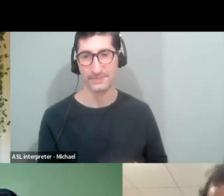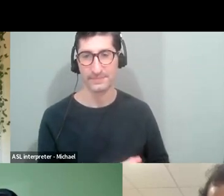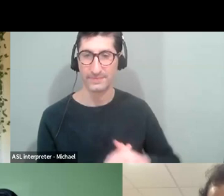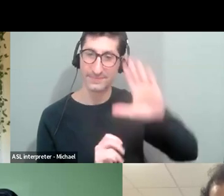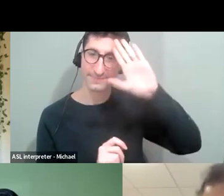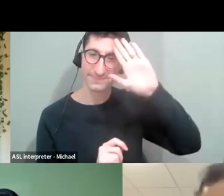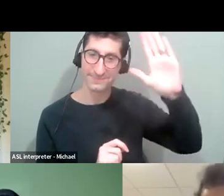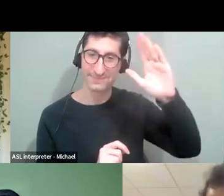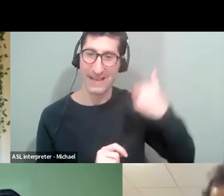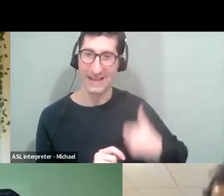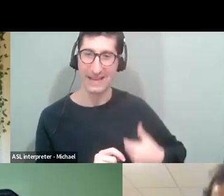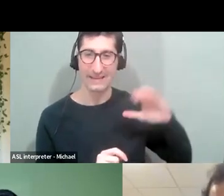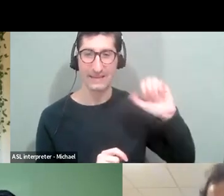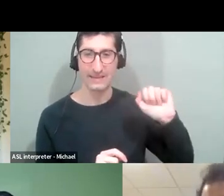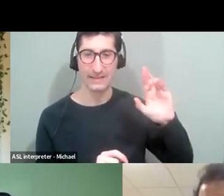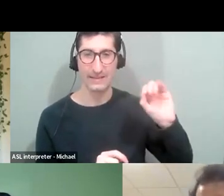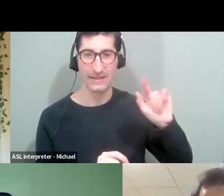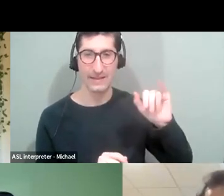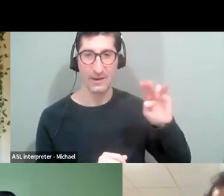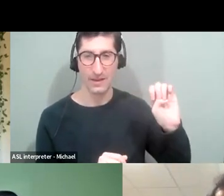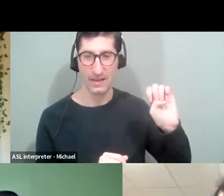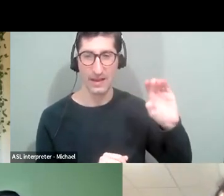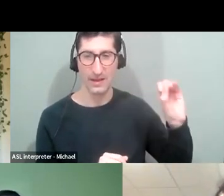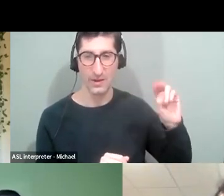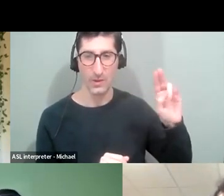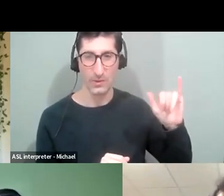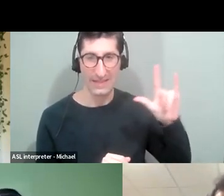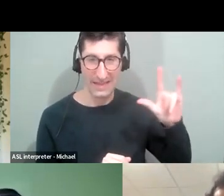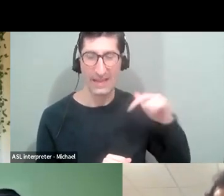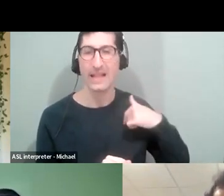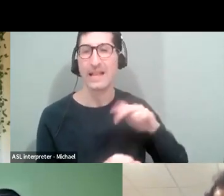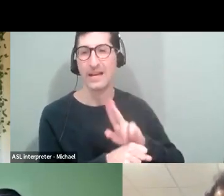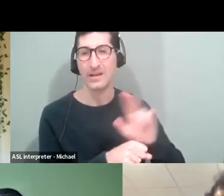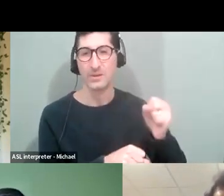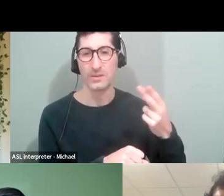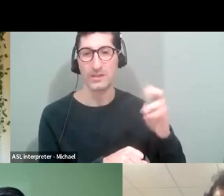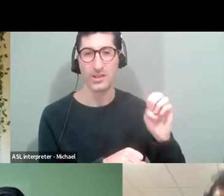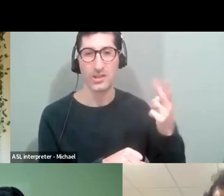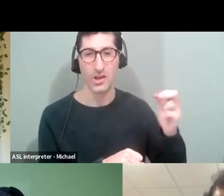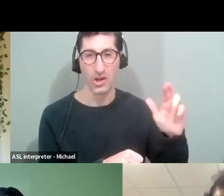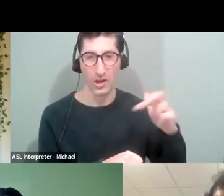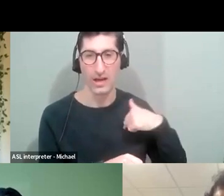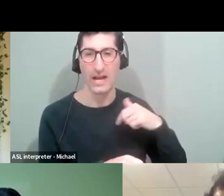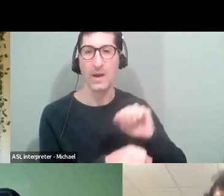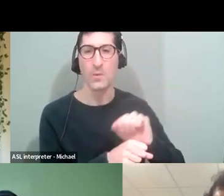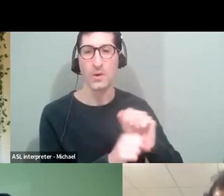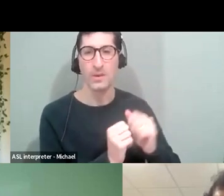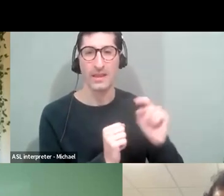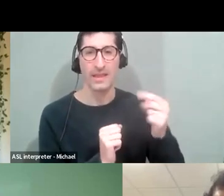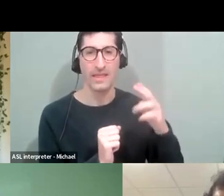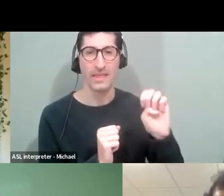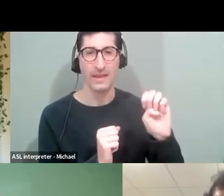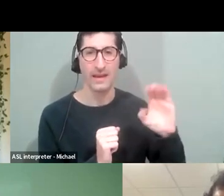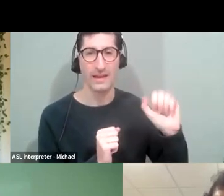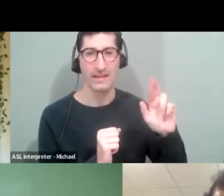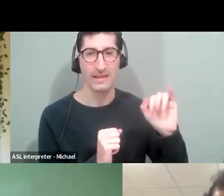Hi, I'm Caroline O'Neill. I use she her pronouns. I'm from the Caring Force and Providers Council. I'm